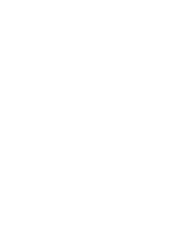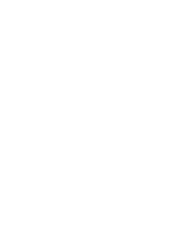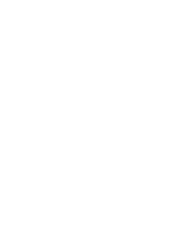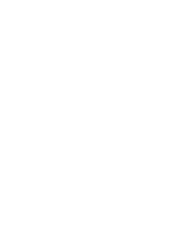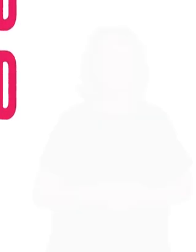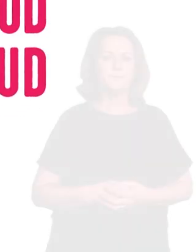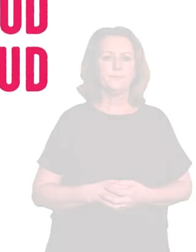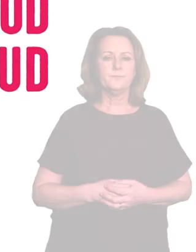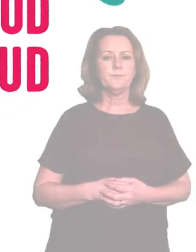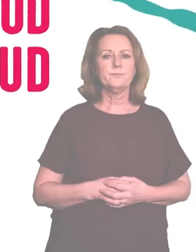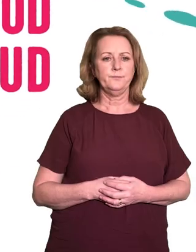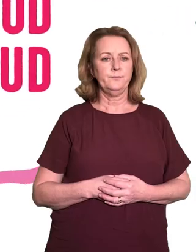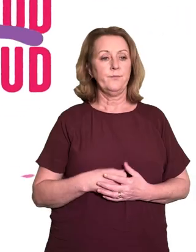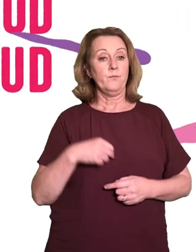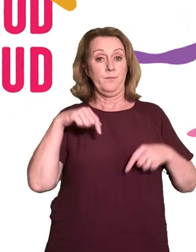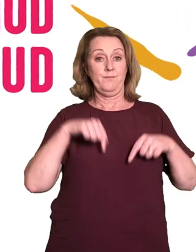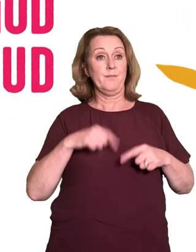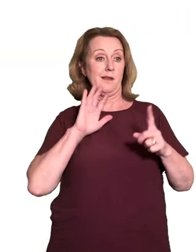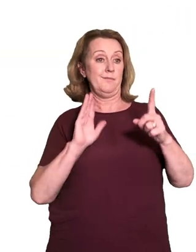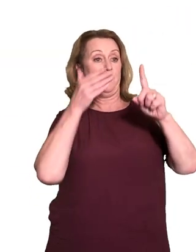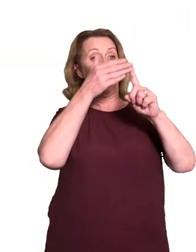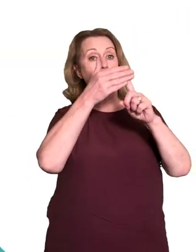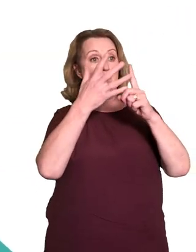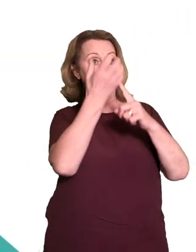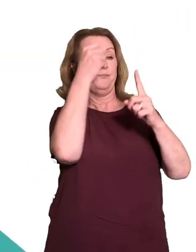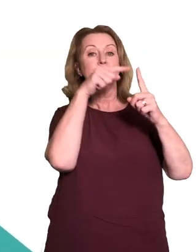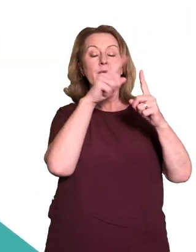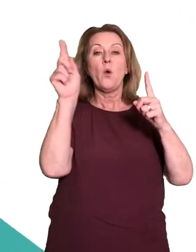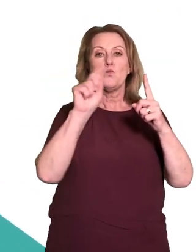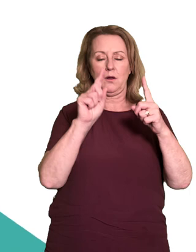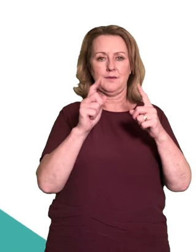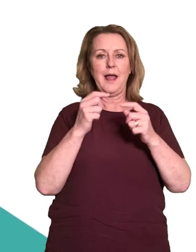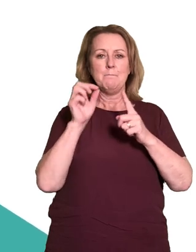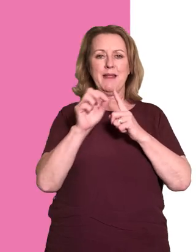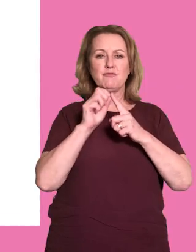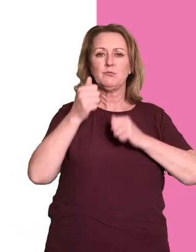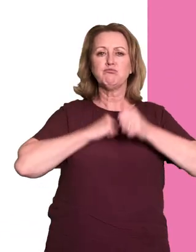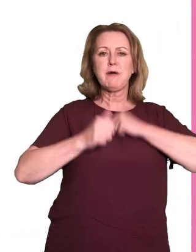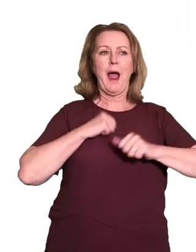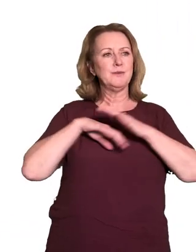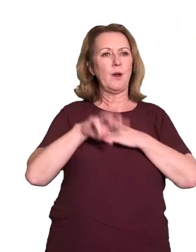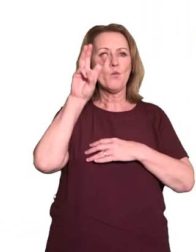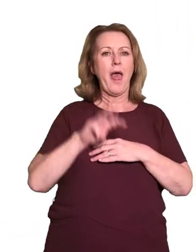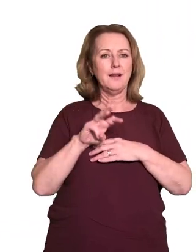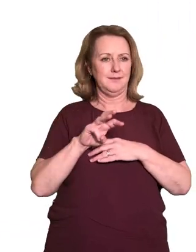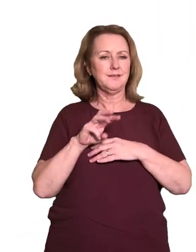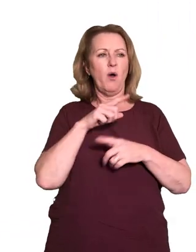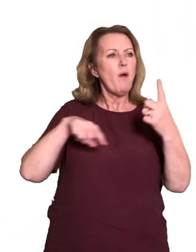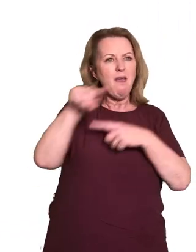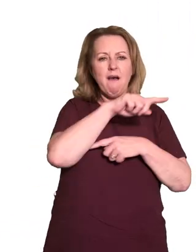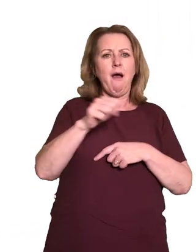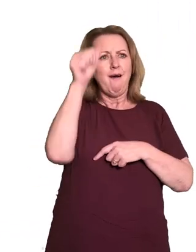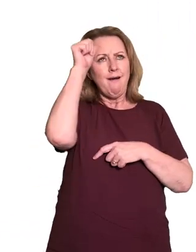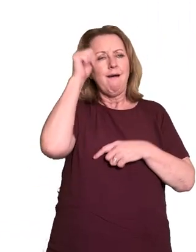Our ambition is to have a period proud Wales. No stigma, no shame. A Wales where periods are fully understood